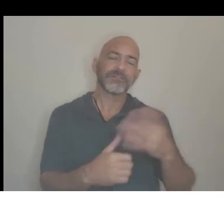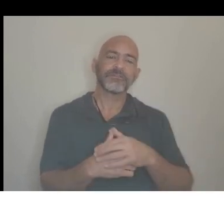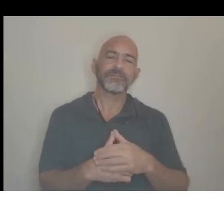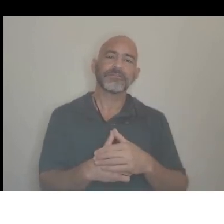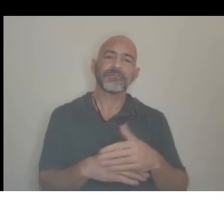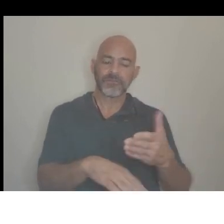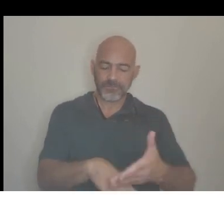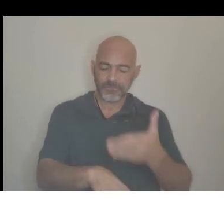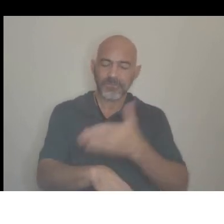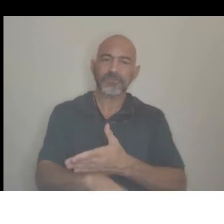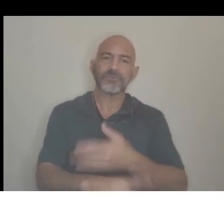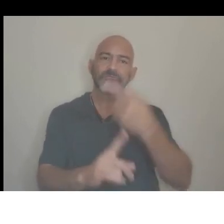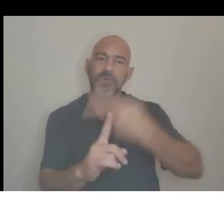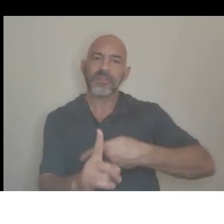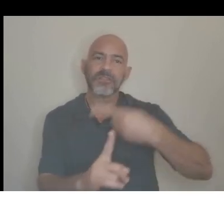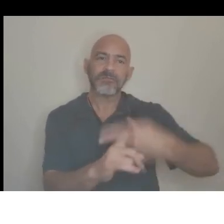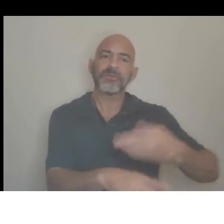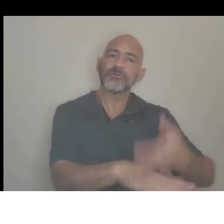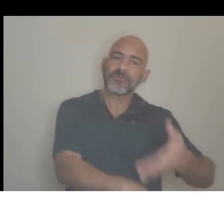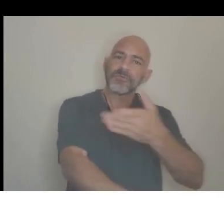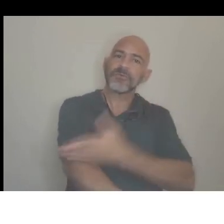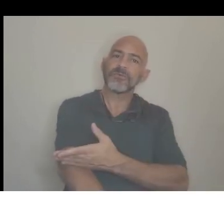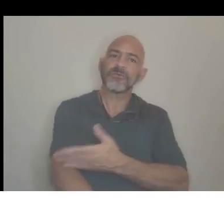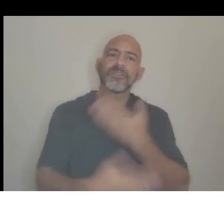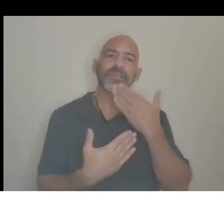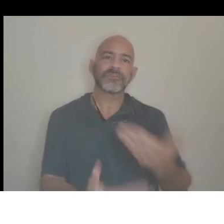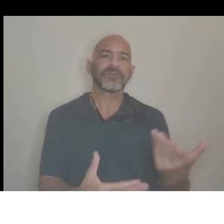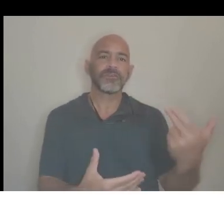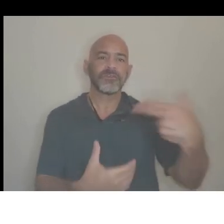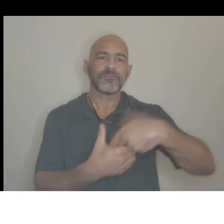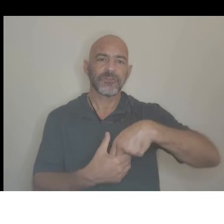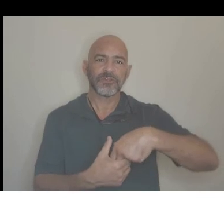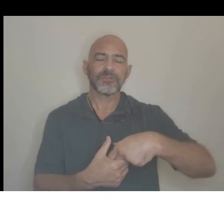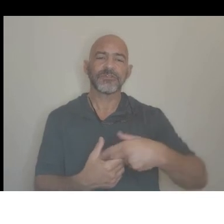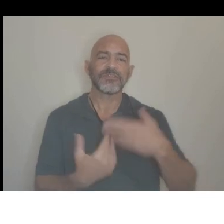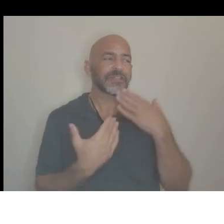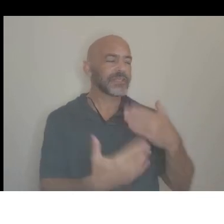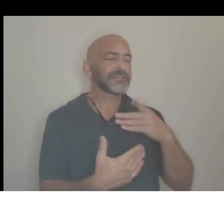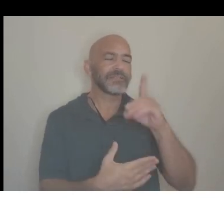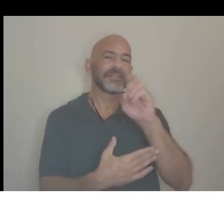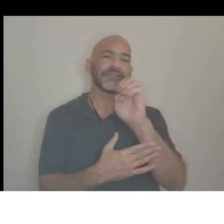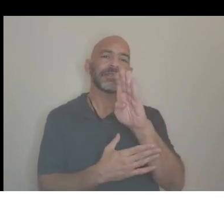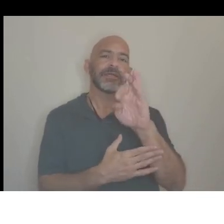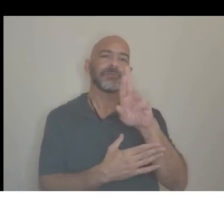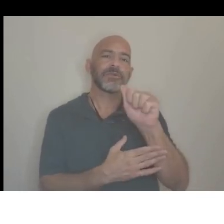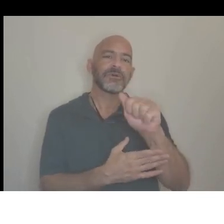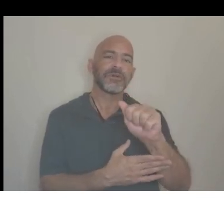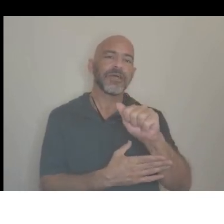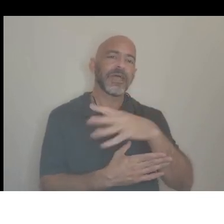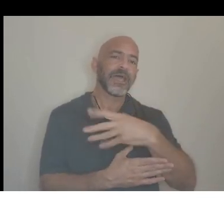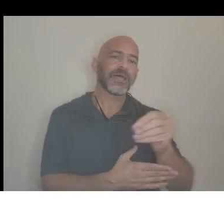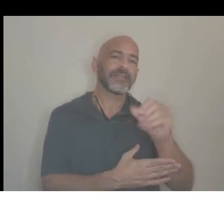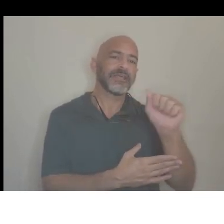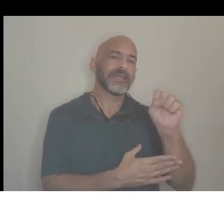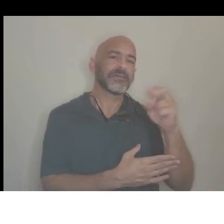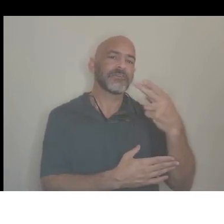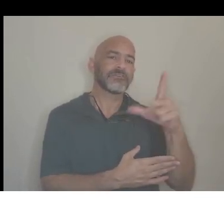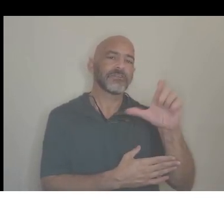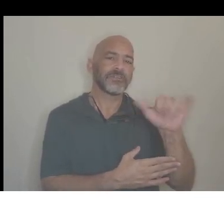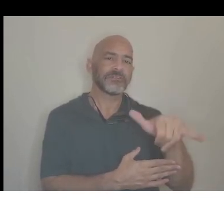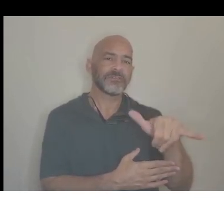to everyone for joining us. Thanks so much, Deborah and Ashley, and thanks to all for joining us. Thank you.